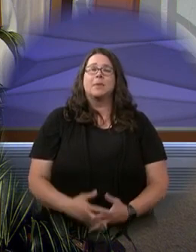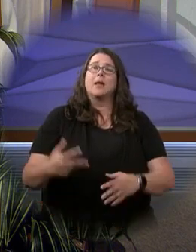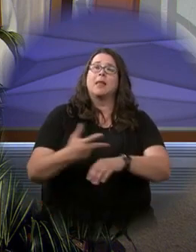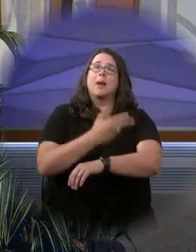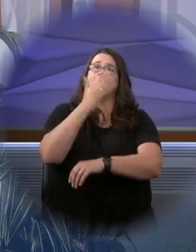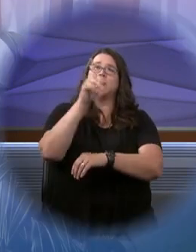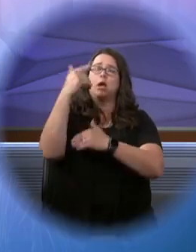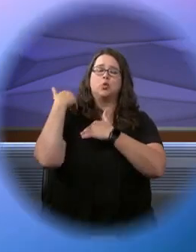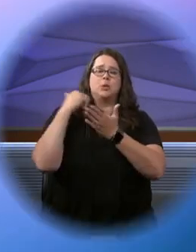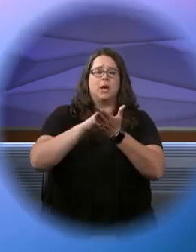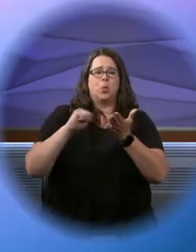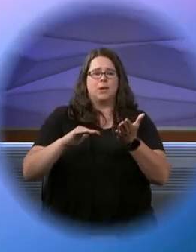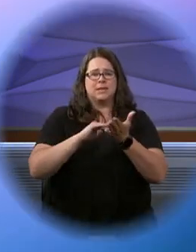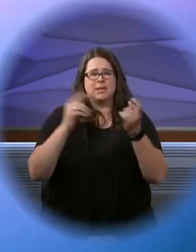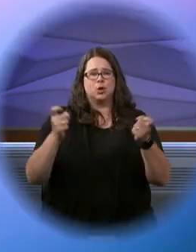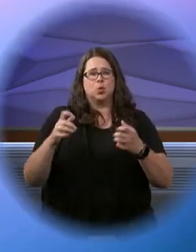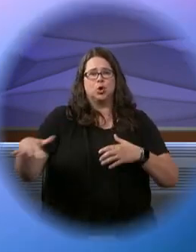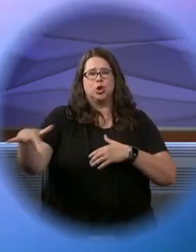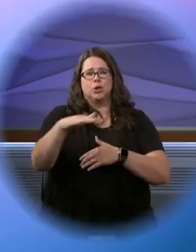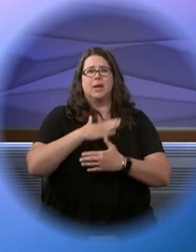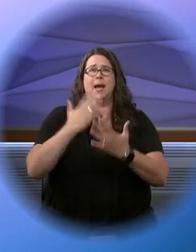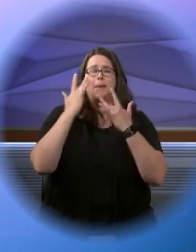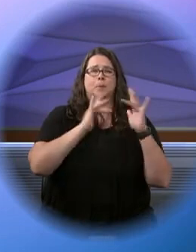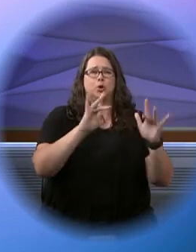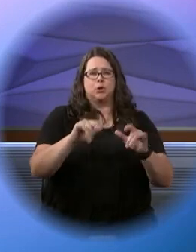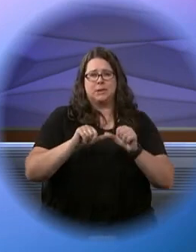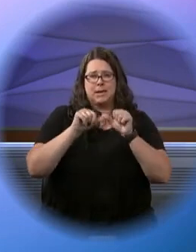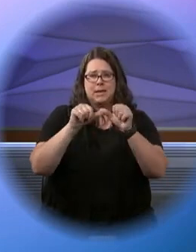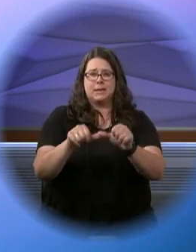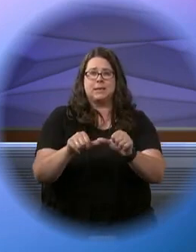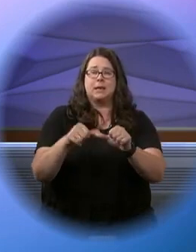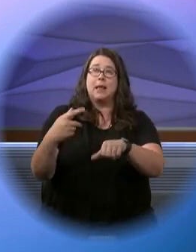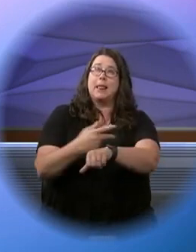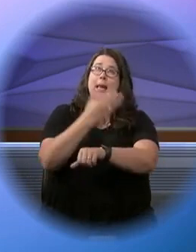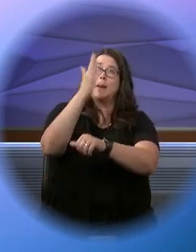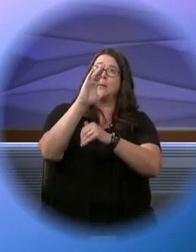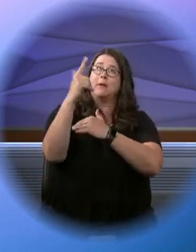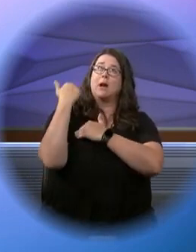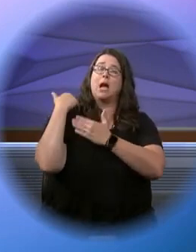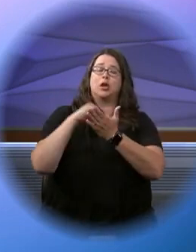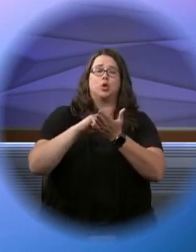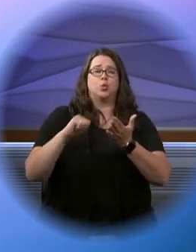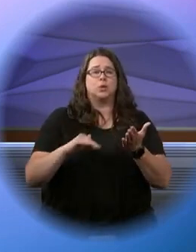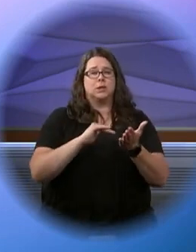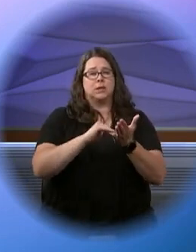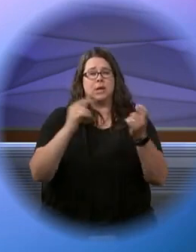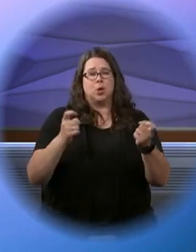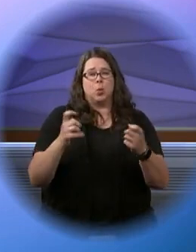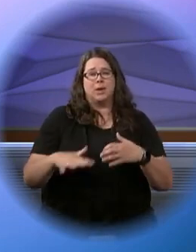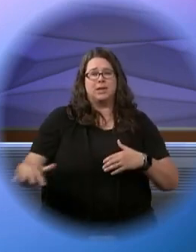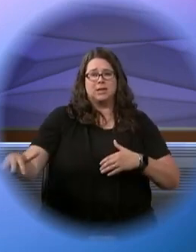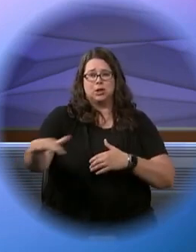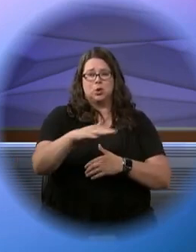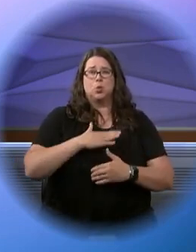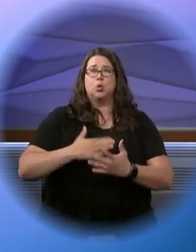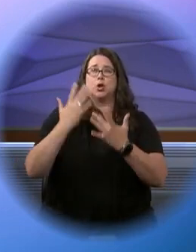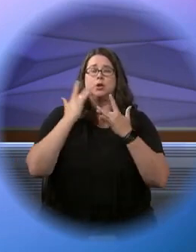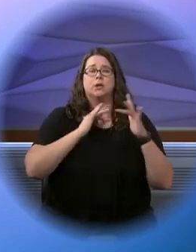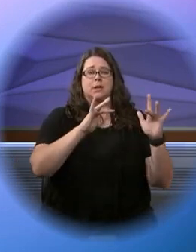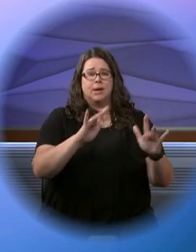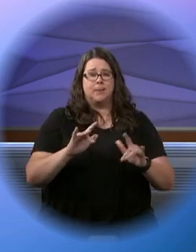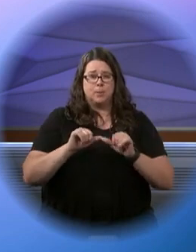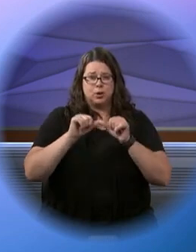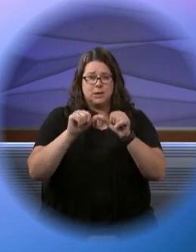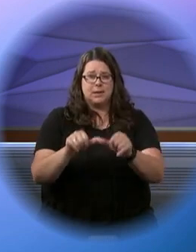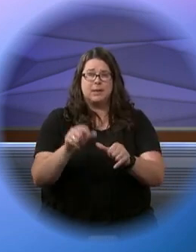Lamb of God, you take away the sins of the world, have mercy on us. Lamb of God, you take away the sins of the